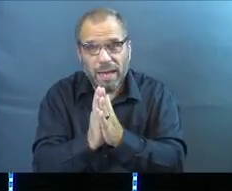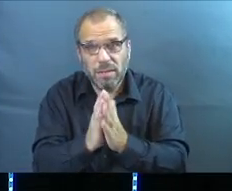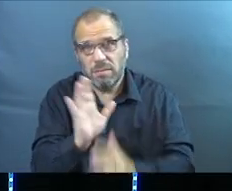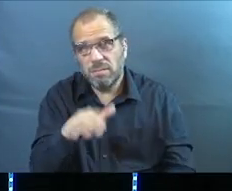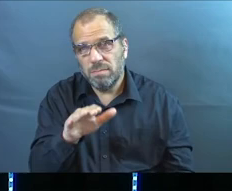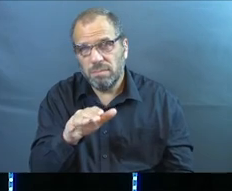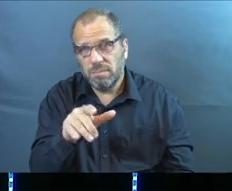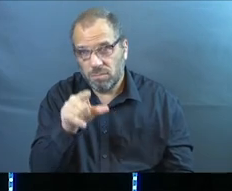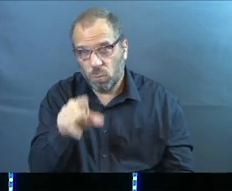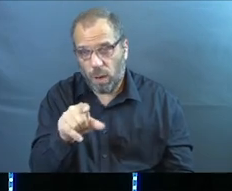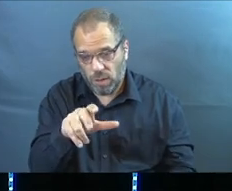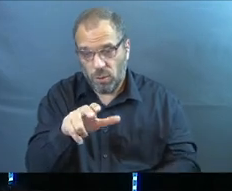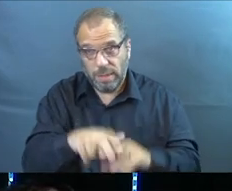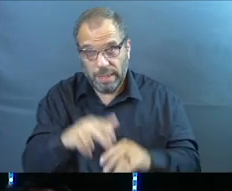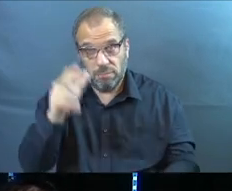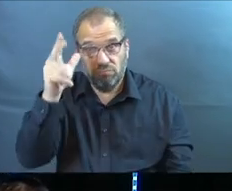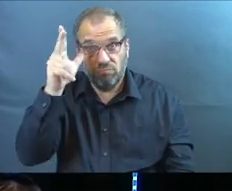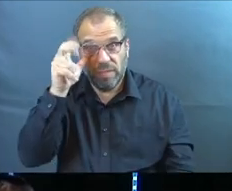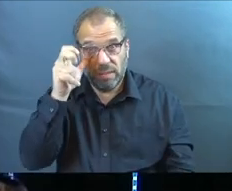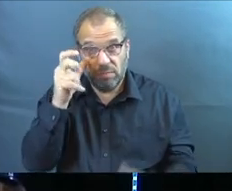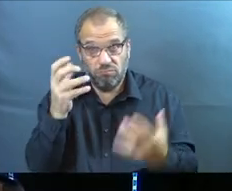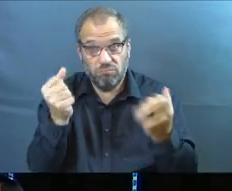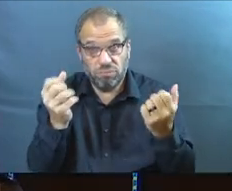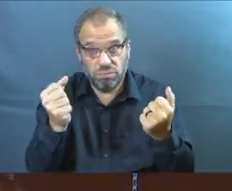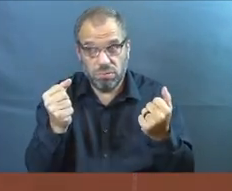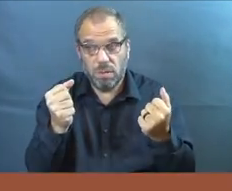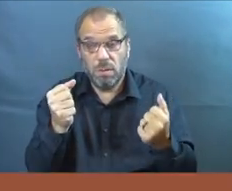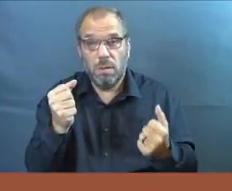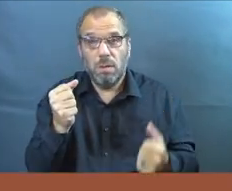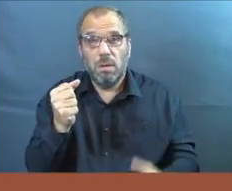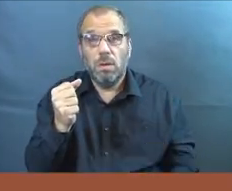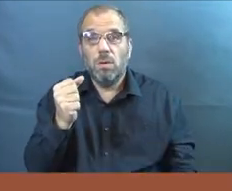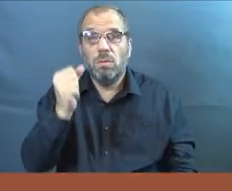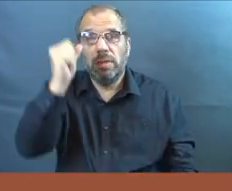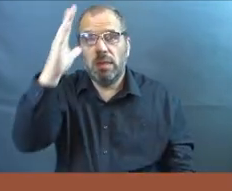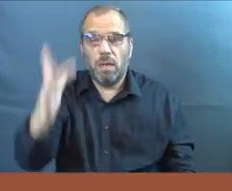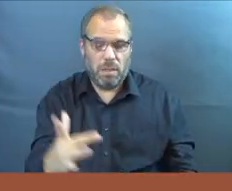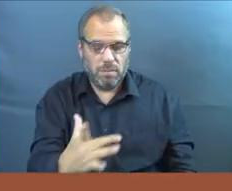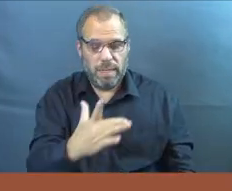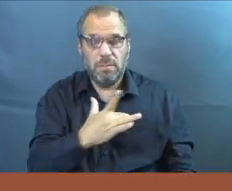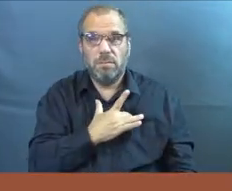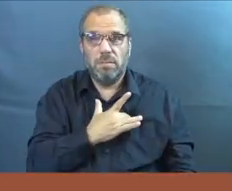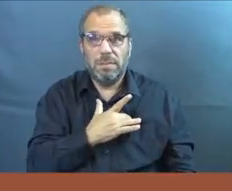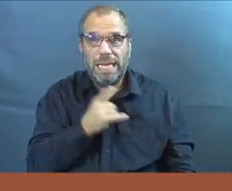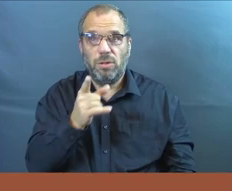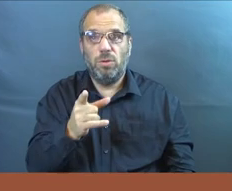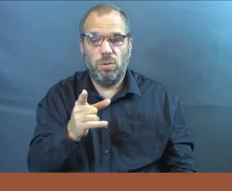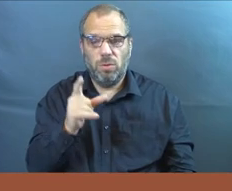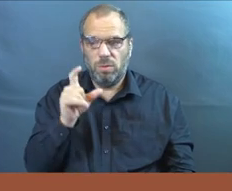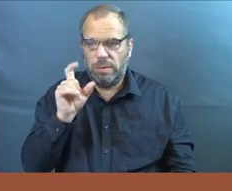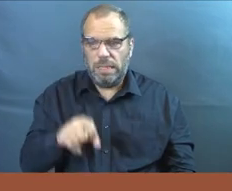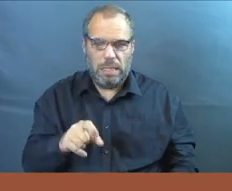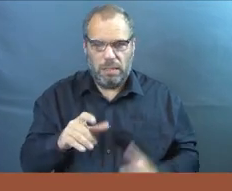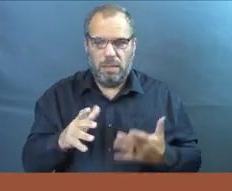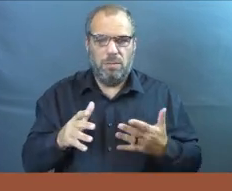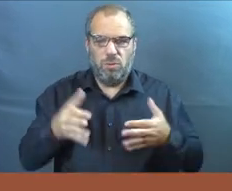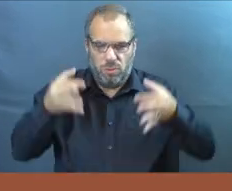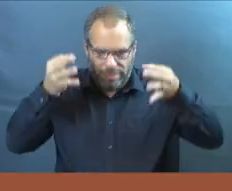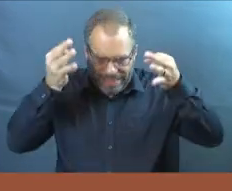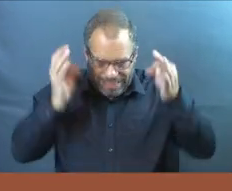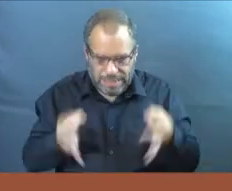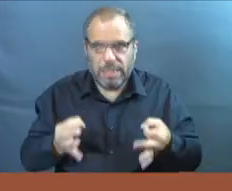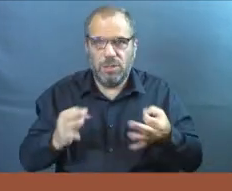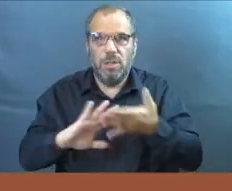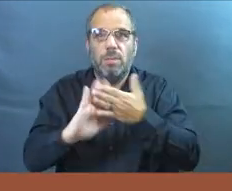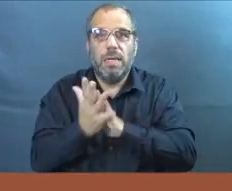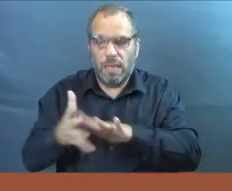was the Lord speaking during that message about a step forward that you need to take in being planted